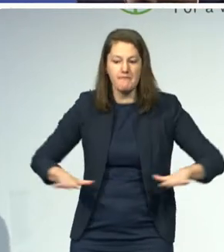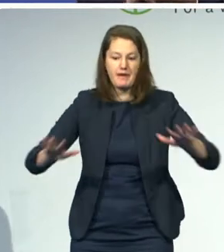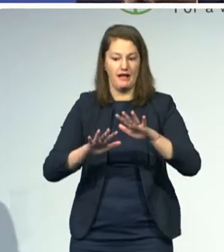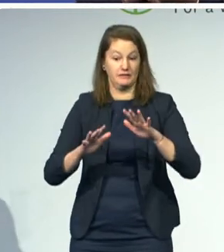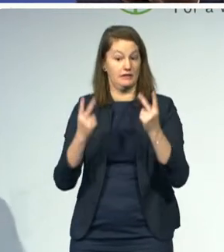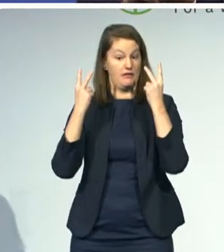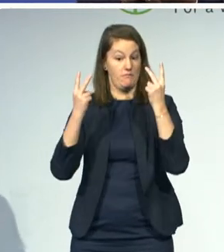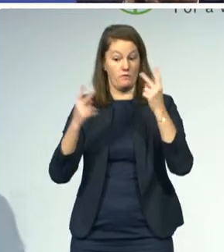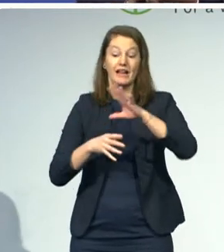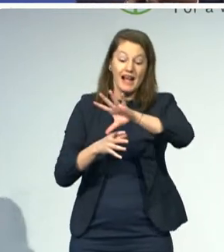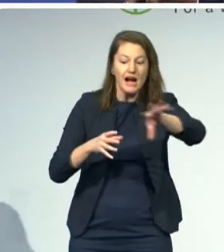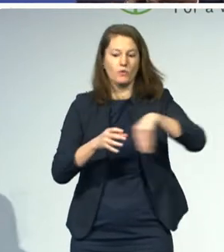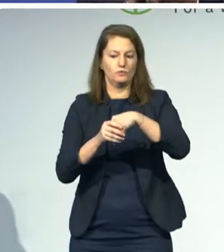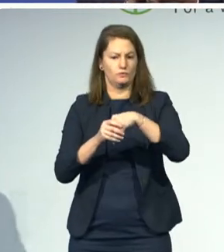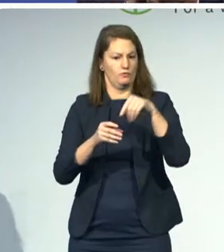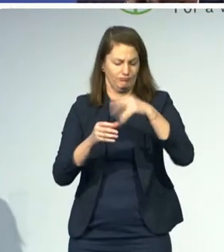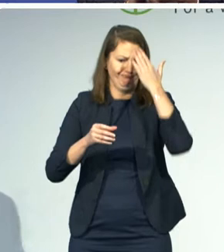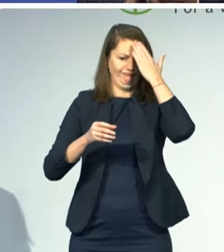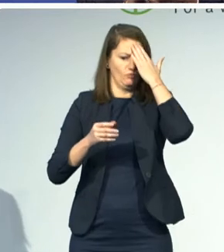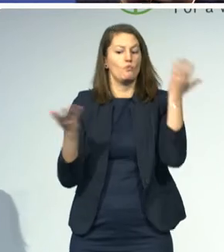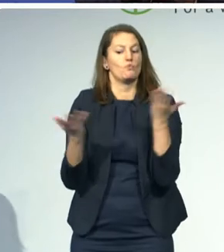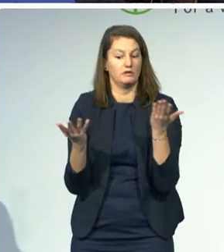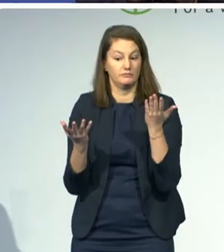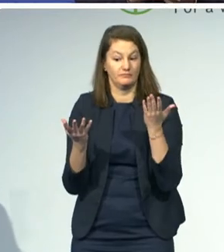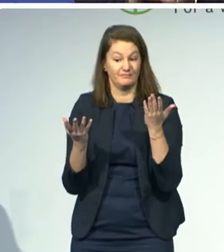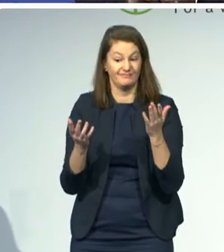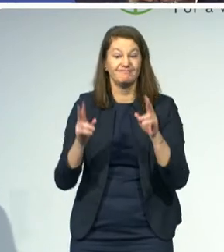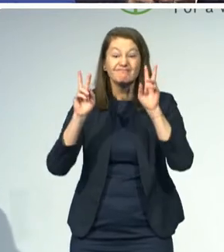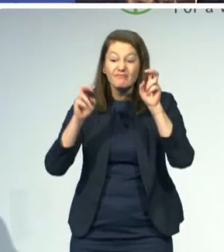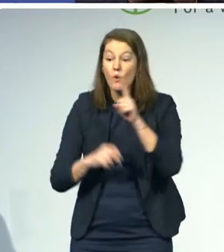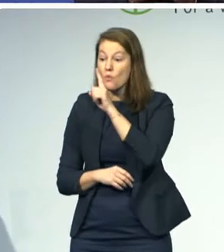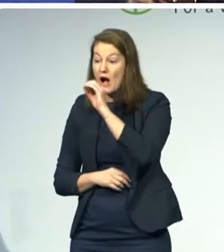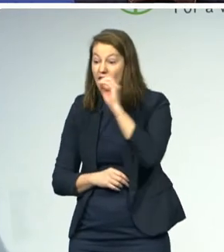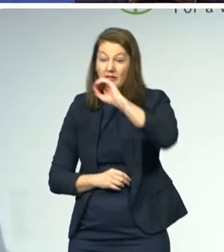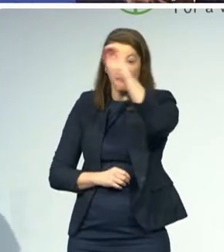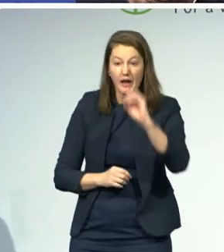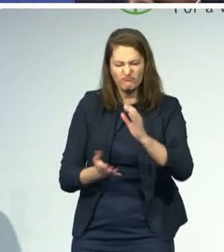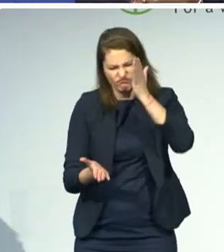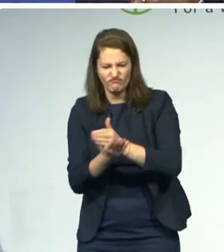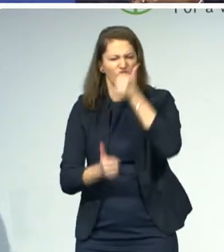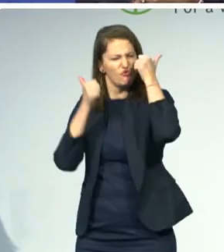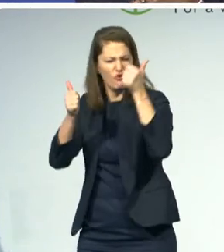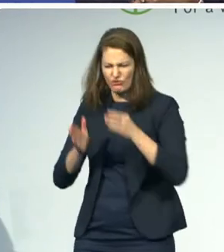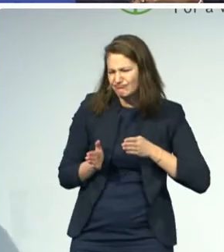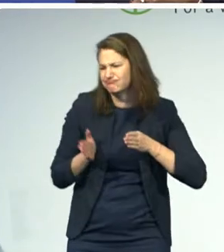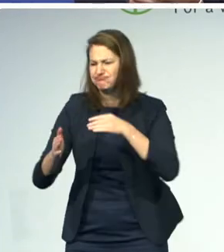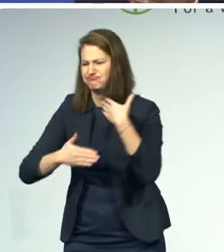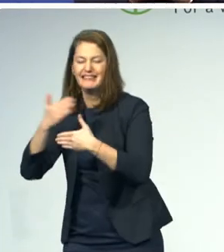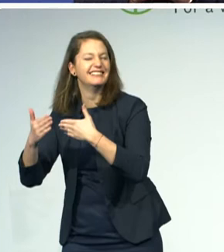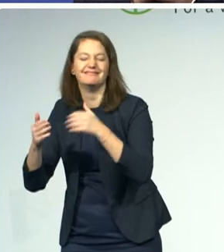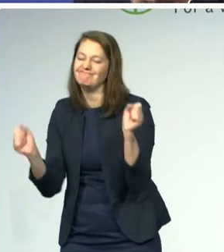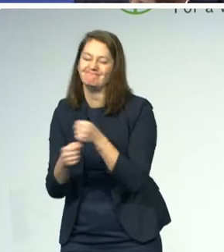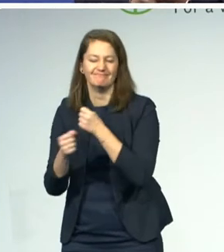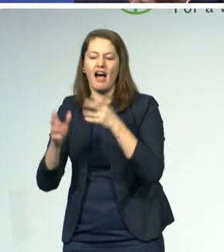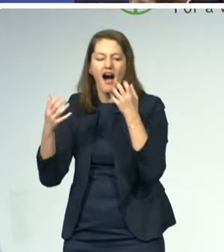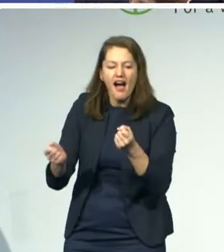way to go about inclusive education. But that said, there are some basic principles that